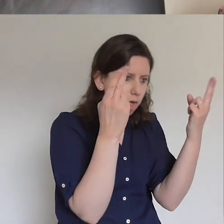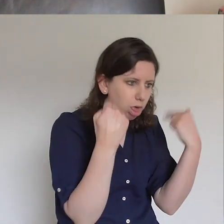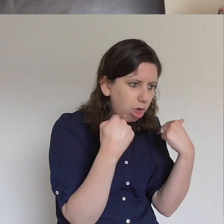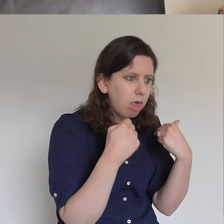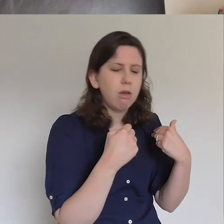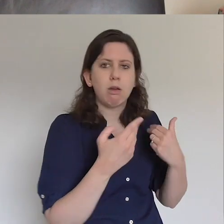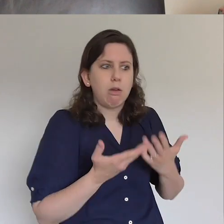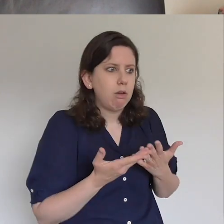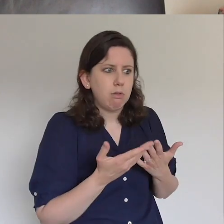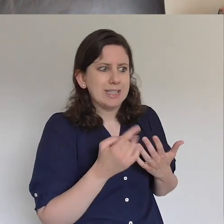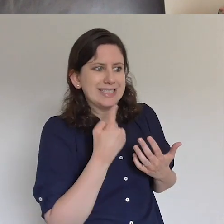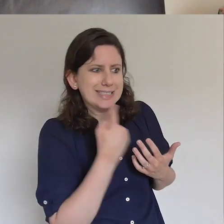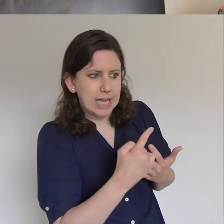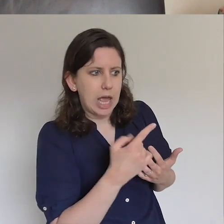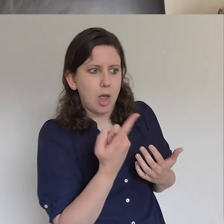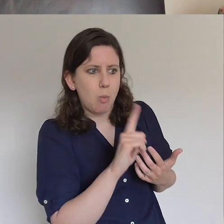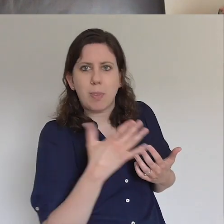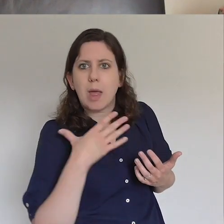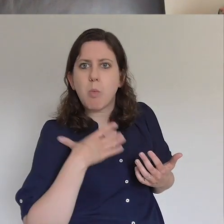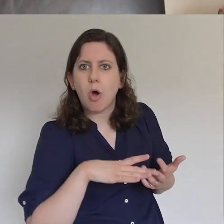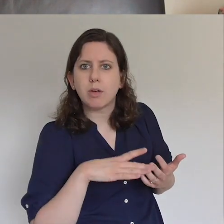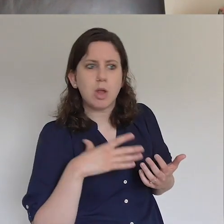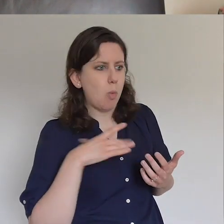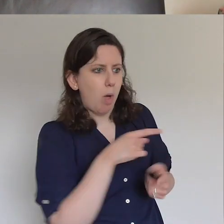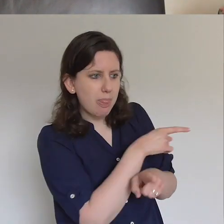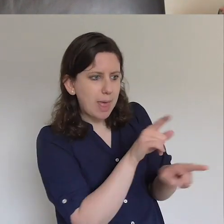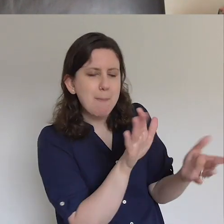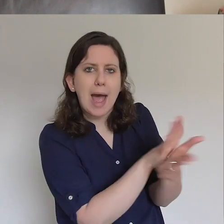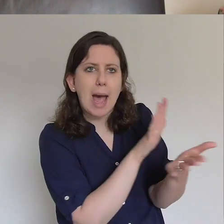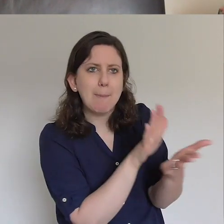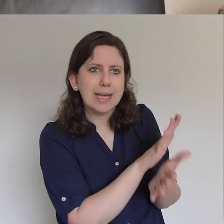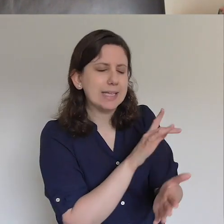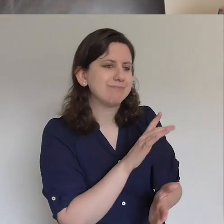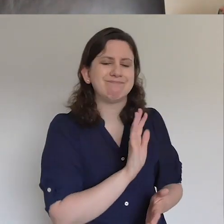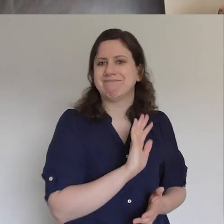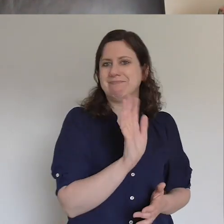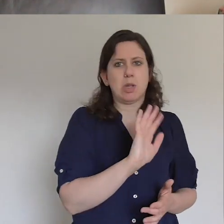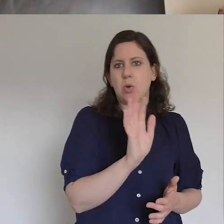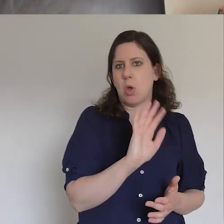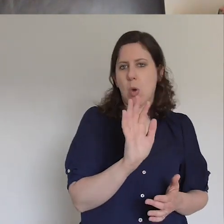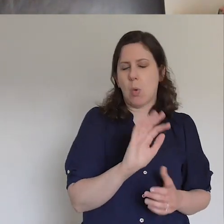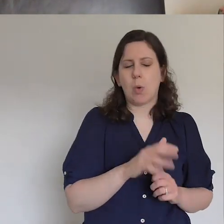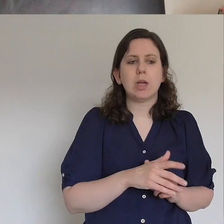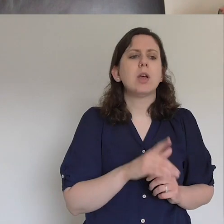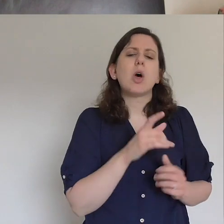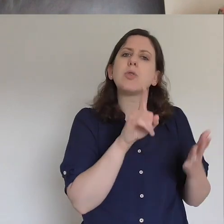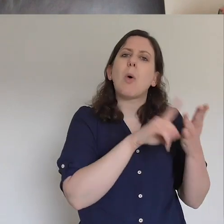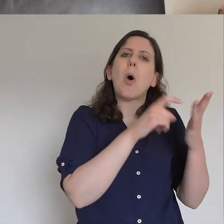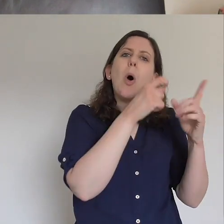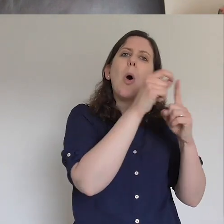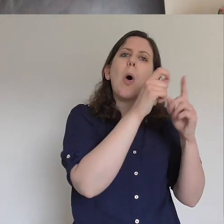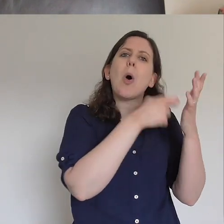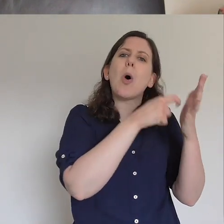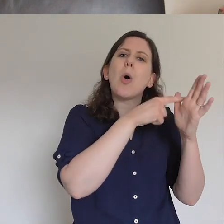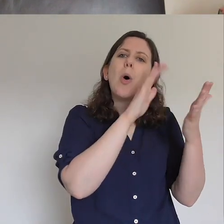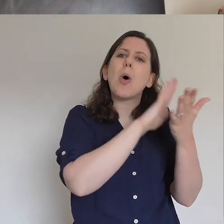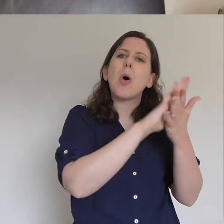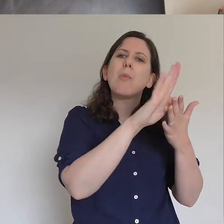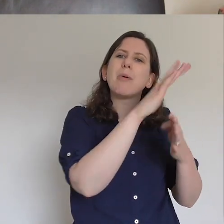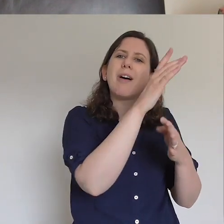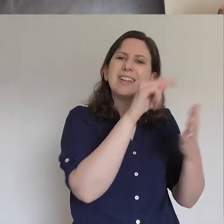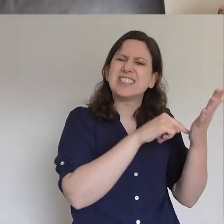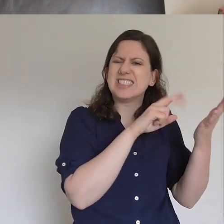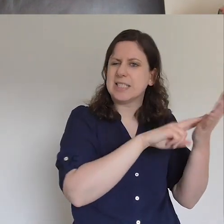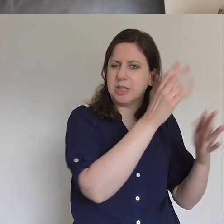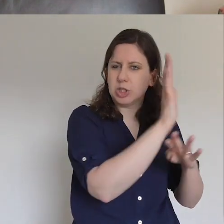And she asked him, well why? Why won't you just be more, let's say, inclusive or whatever the word was? Yeah. And he said to Oprah Winfrey,